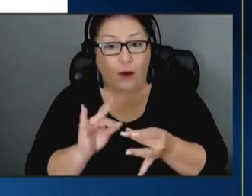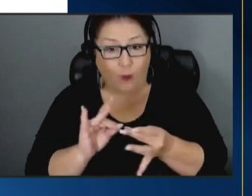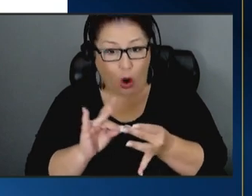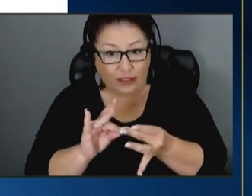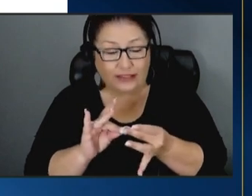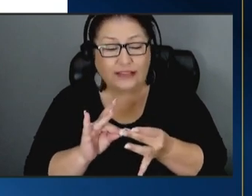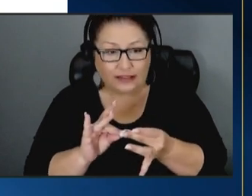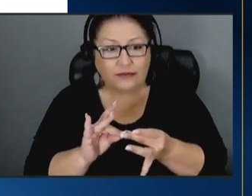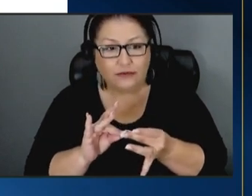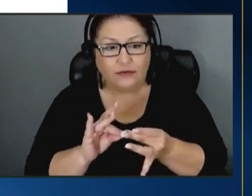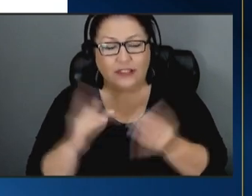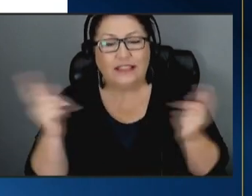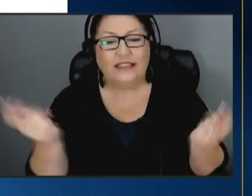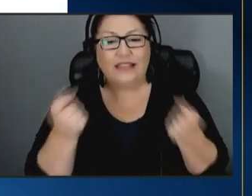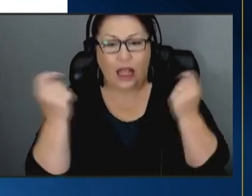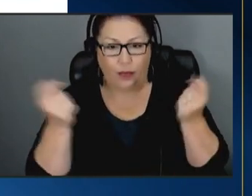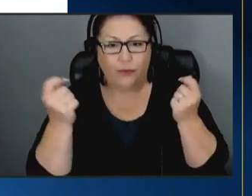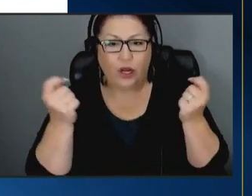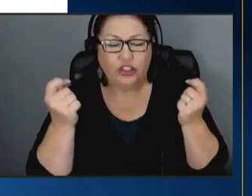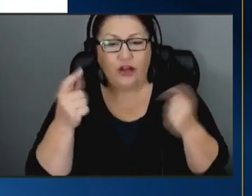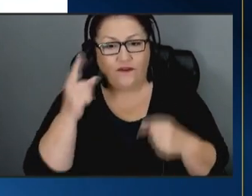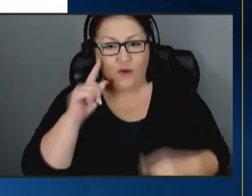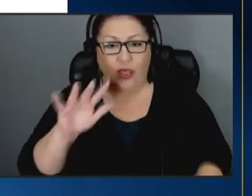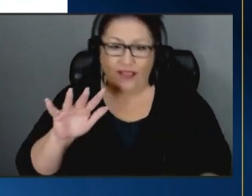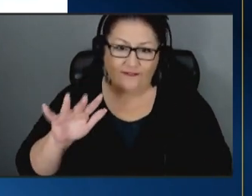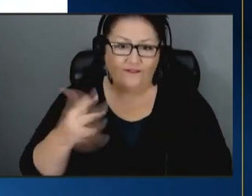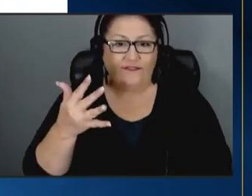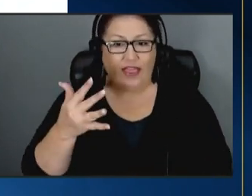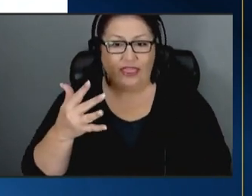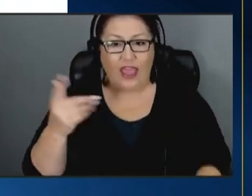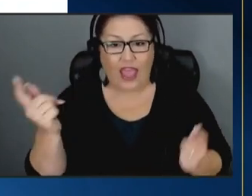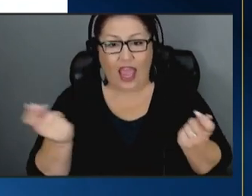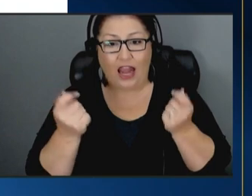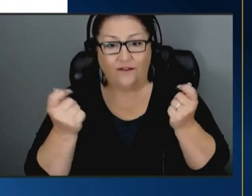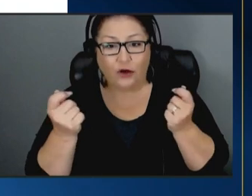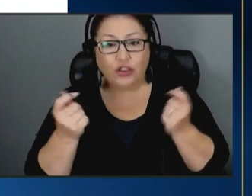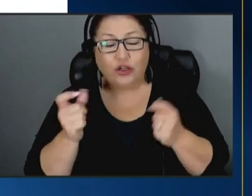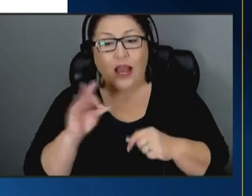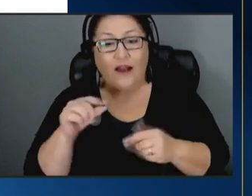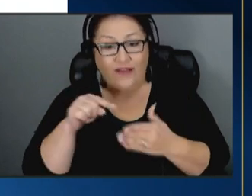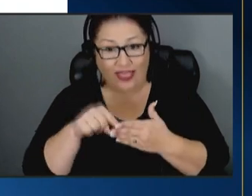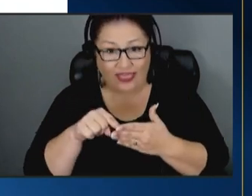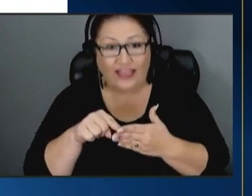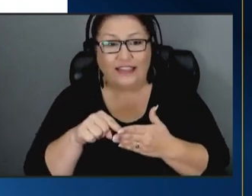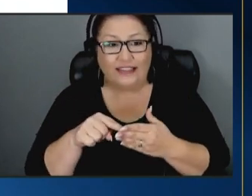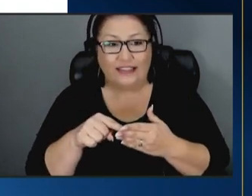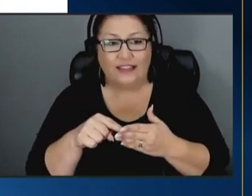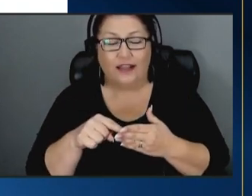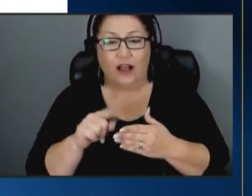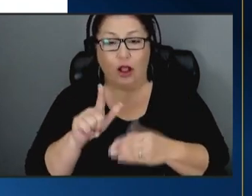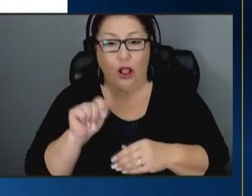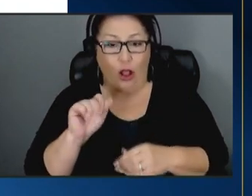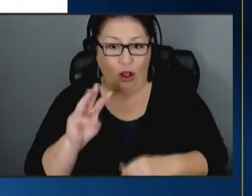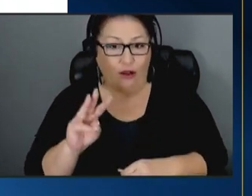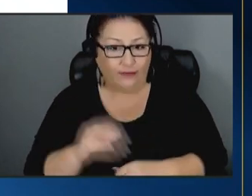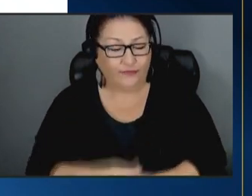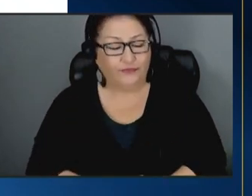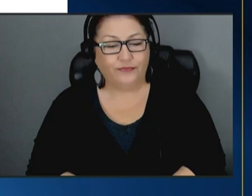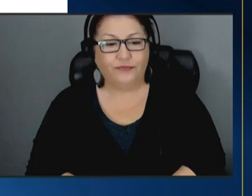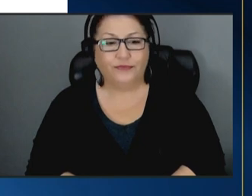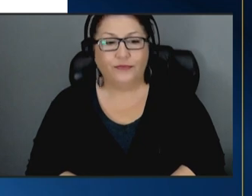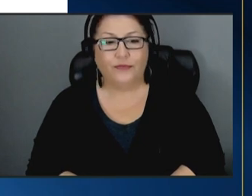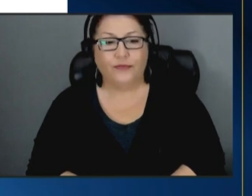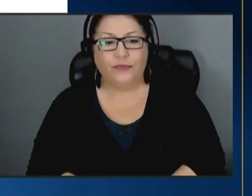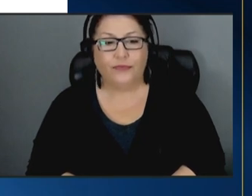in celebration of the fifth anniversary of this landmark law i